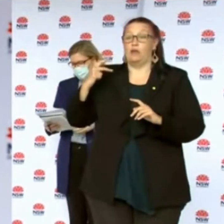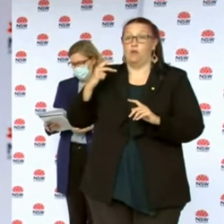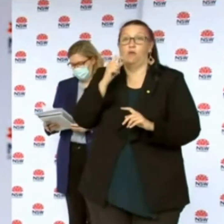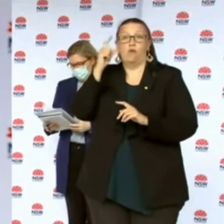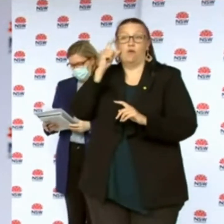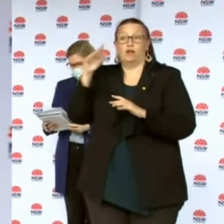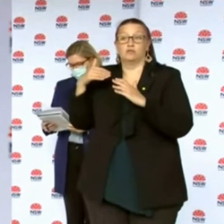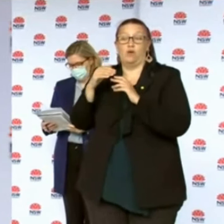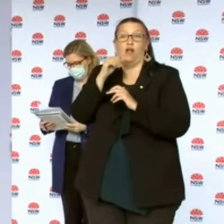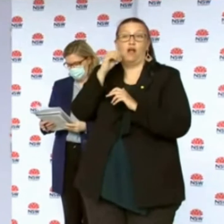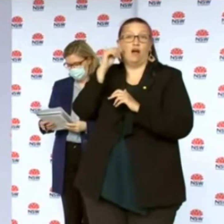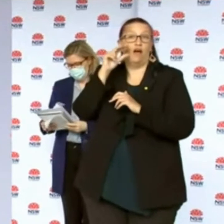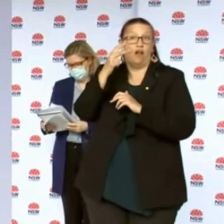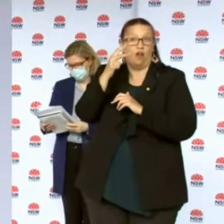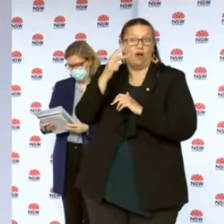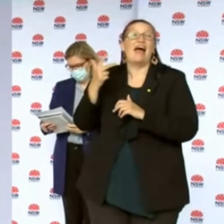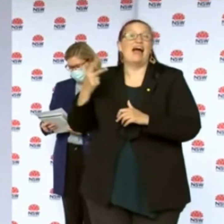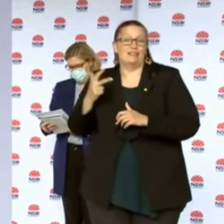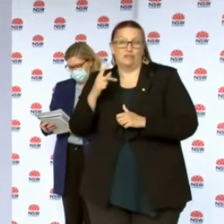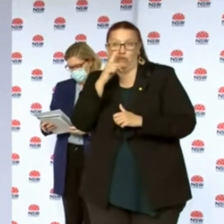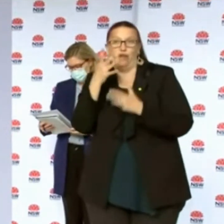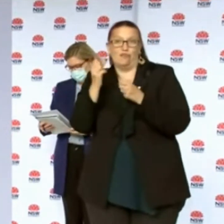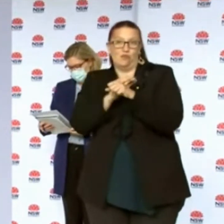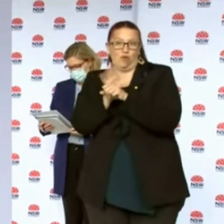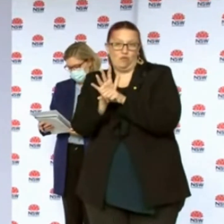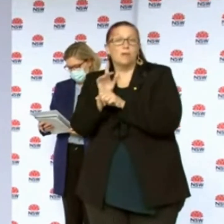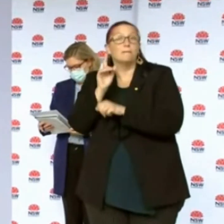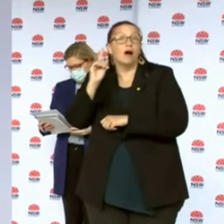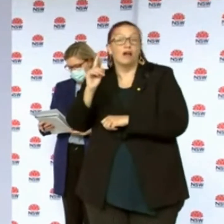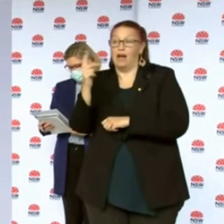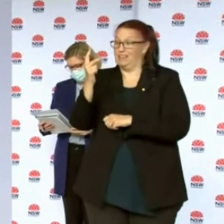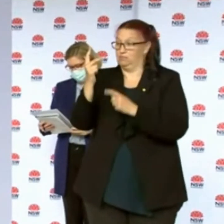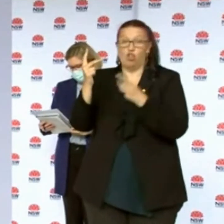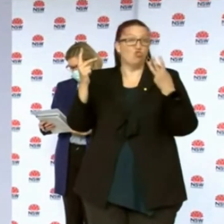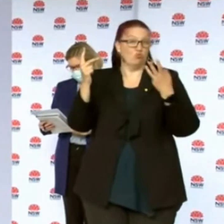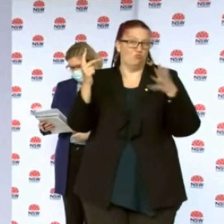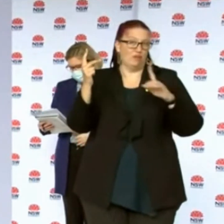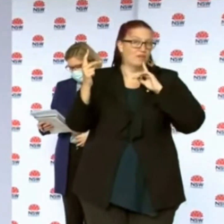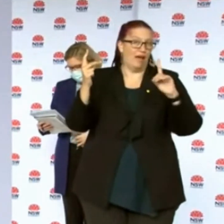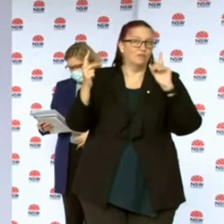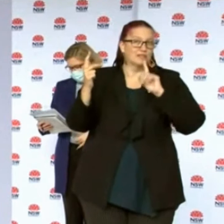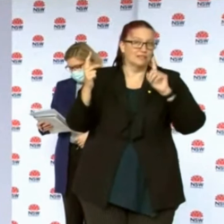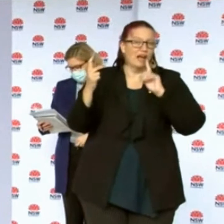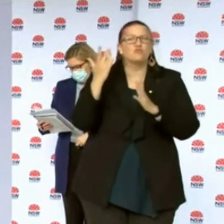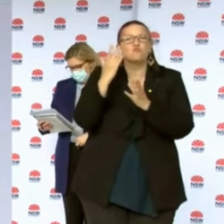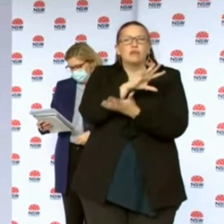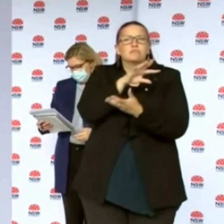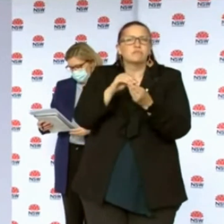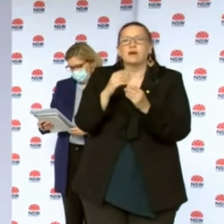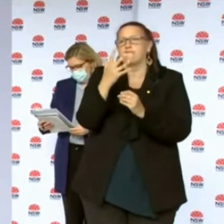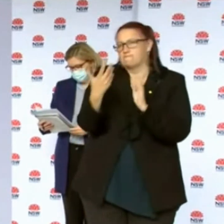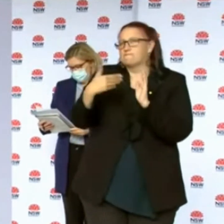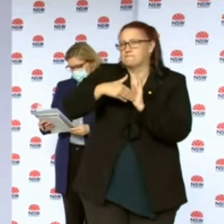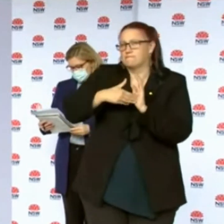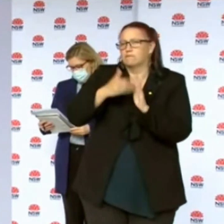period but 13 of those were already known and announced. So there were five new cases from yesterday and last night and